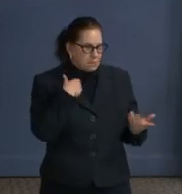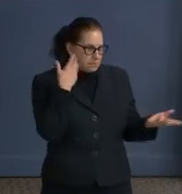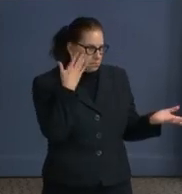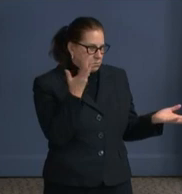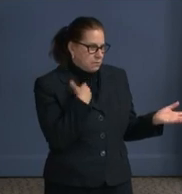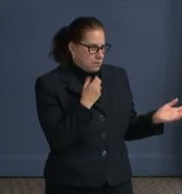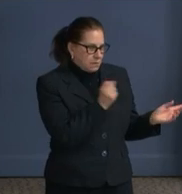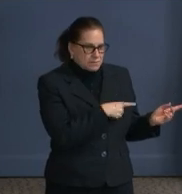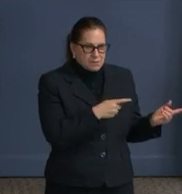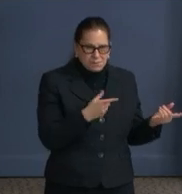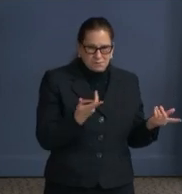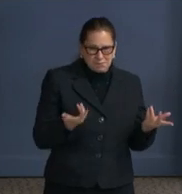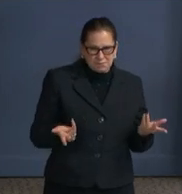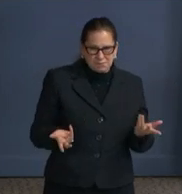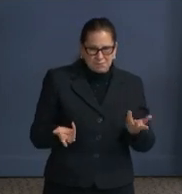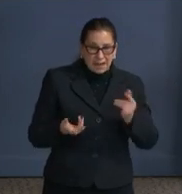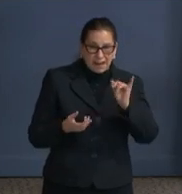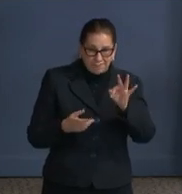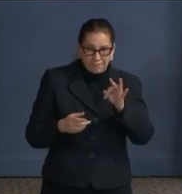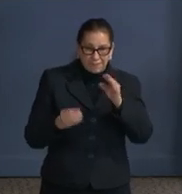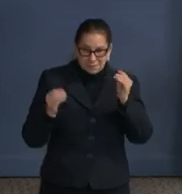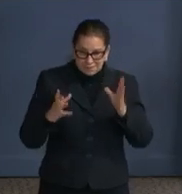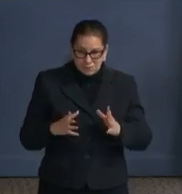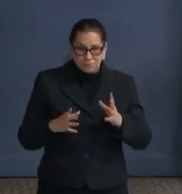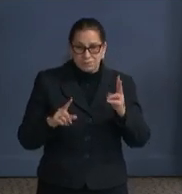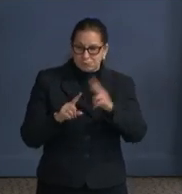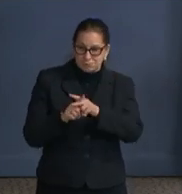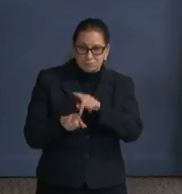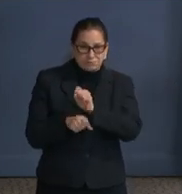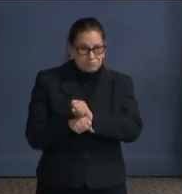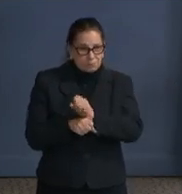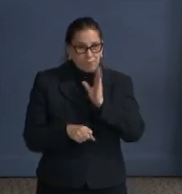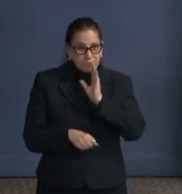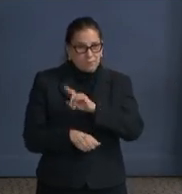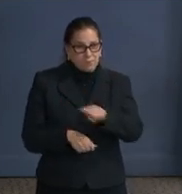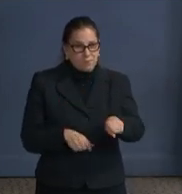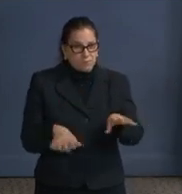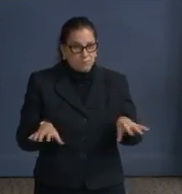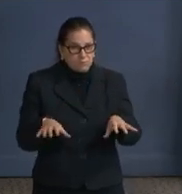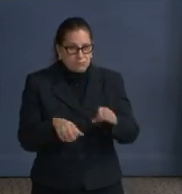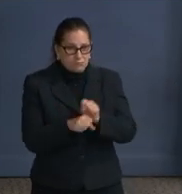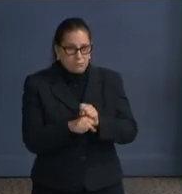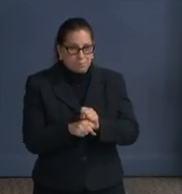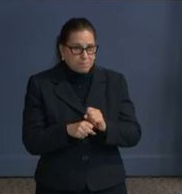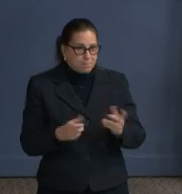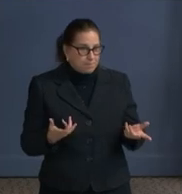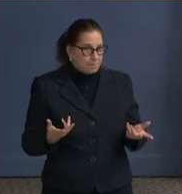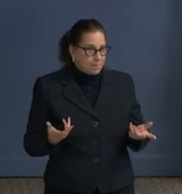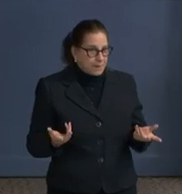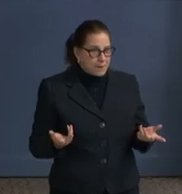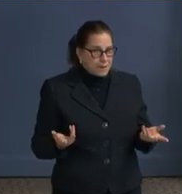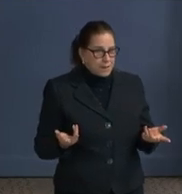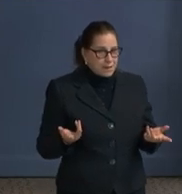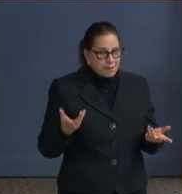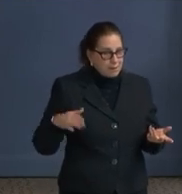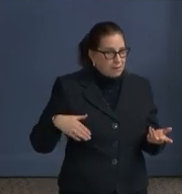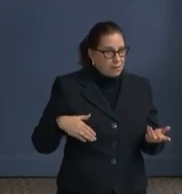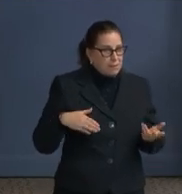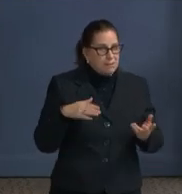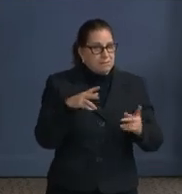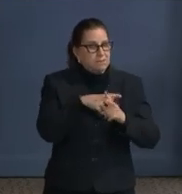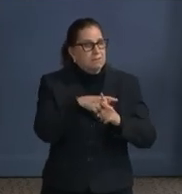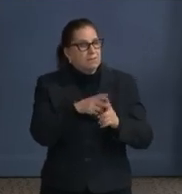teachers have been assigned and and they haven't submitted a leave request and they don't have a leave,